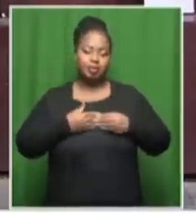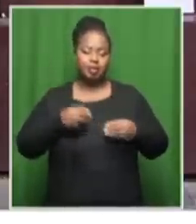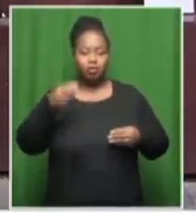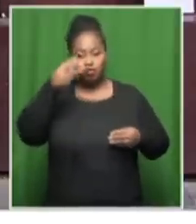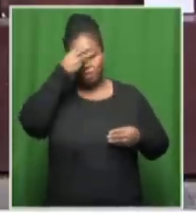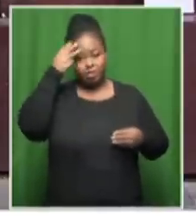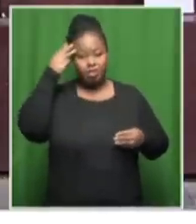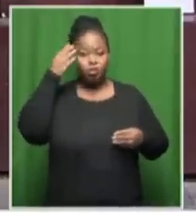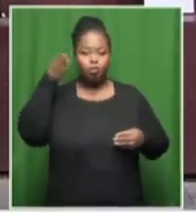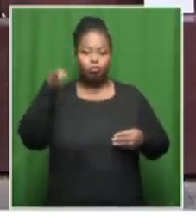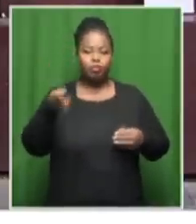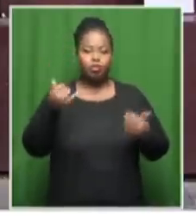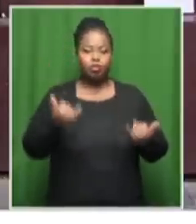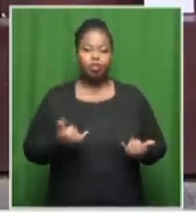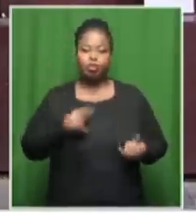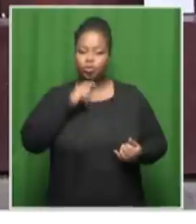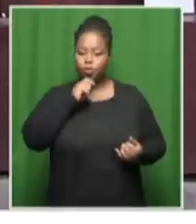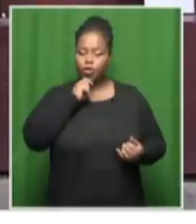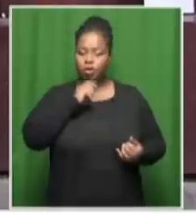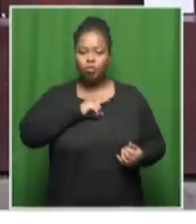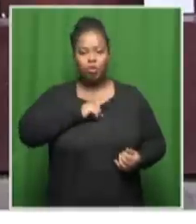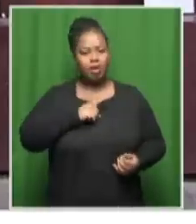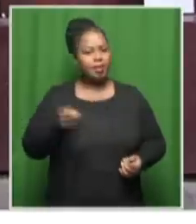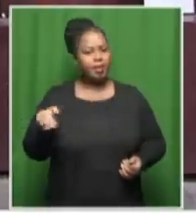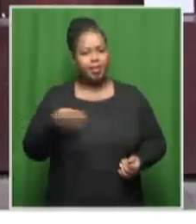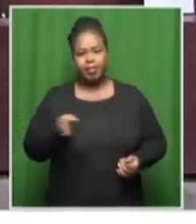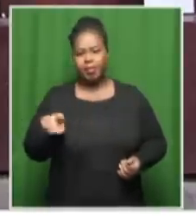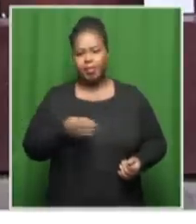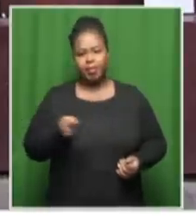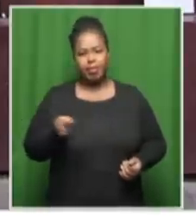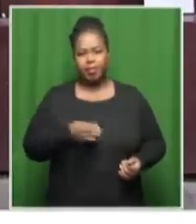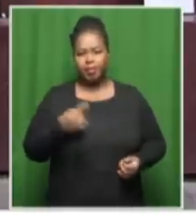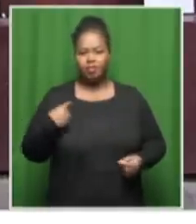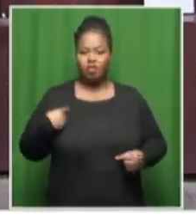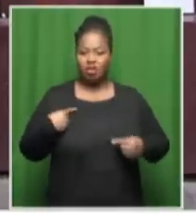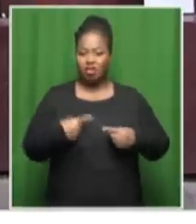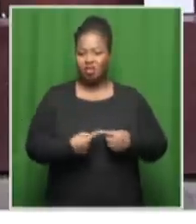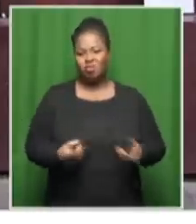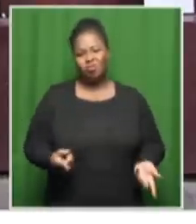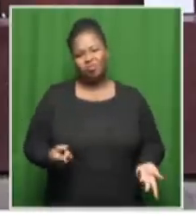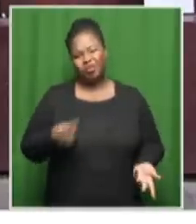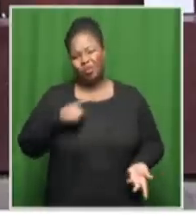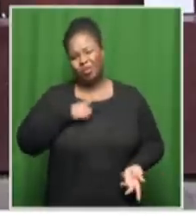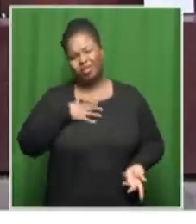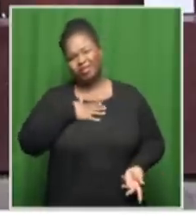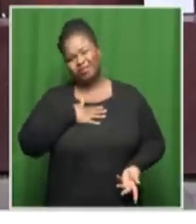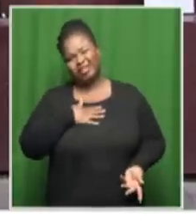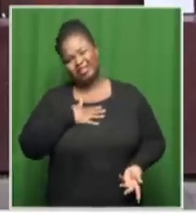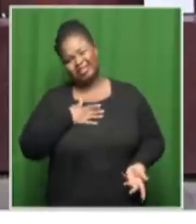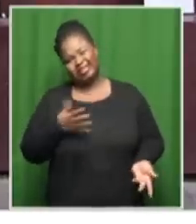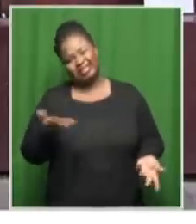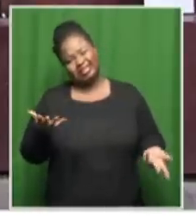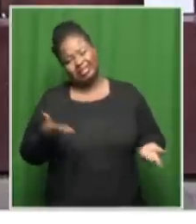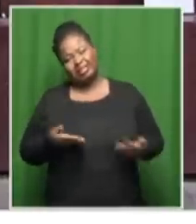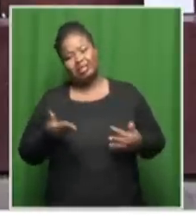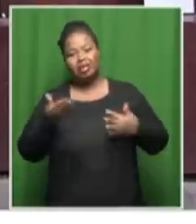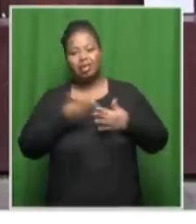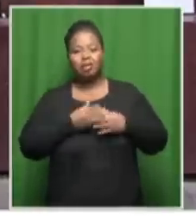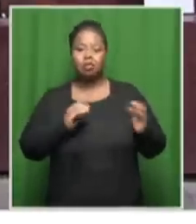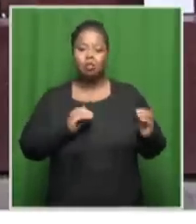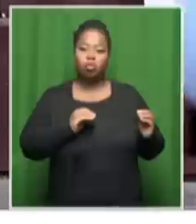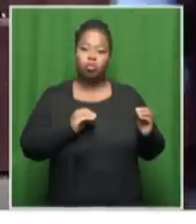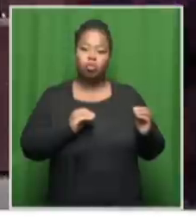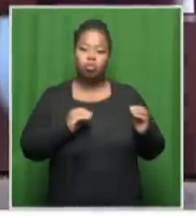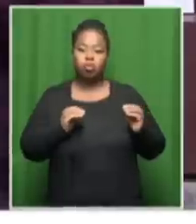to be here this morning. Remember, they have not been here for a while now because they honestly felt there, Leanne, that the case had been